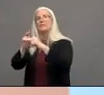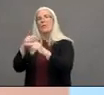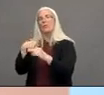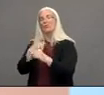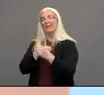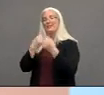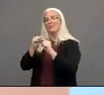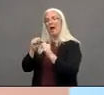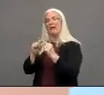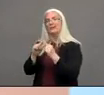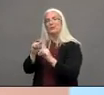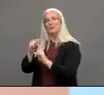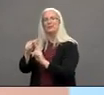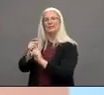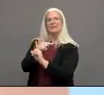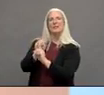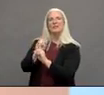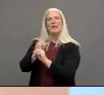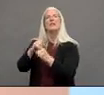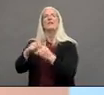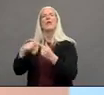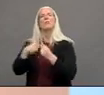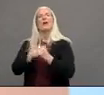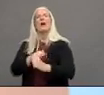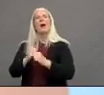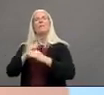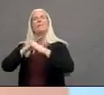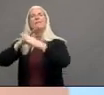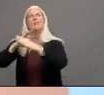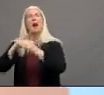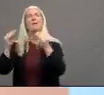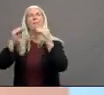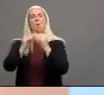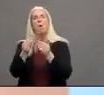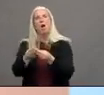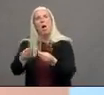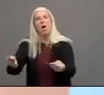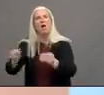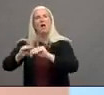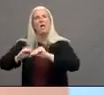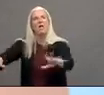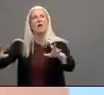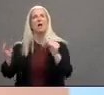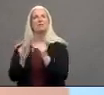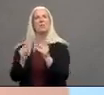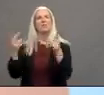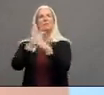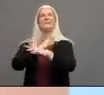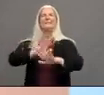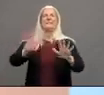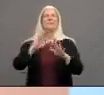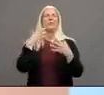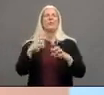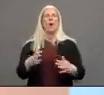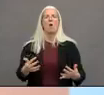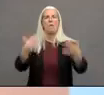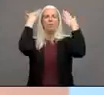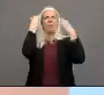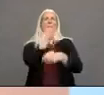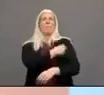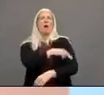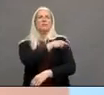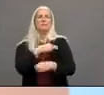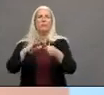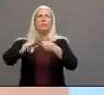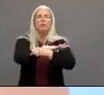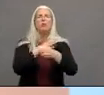interrupt those chains so that transmission doesn't become exponential and overrun our healthcare system and leading to eventual significant amounts of